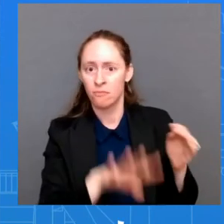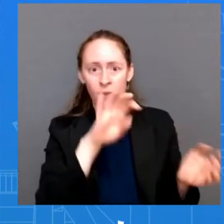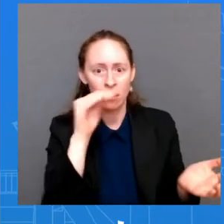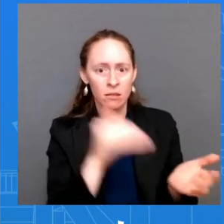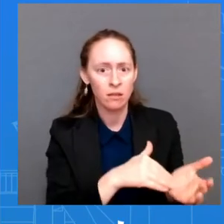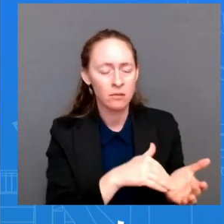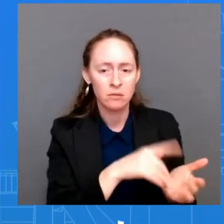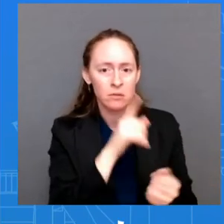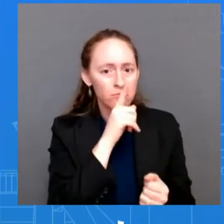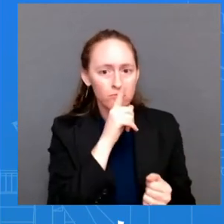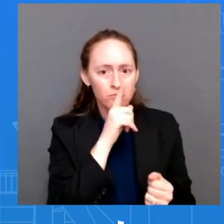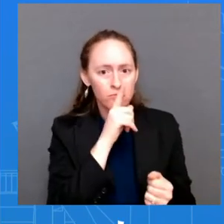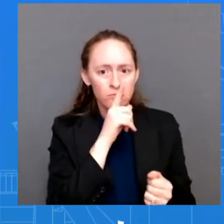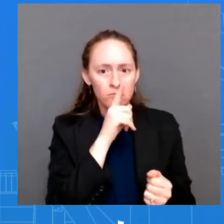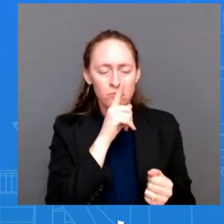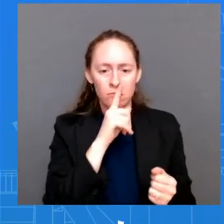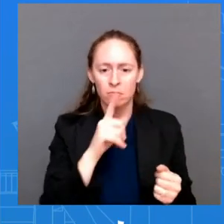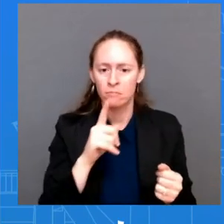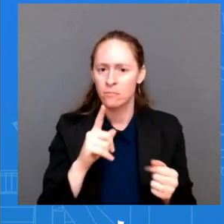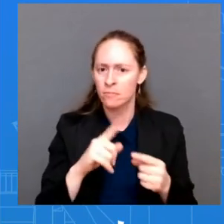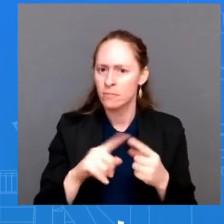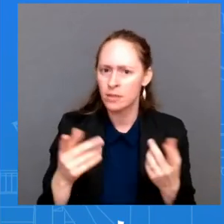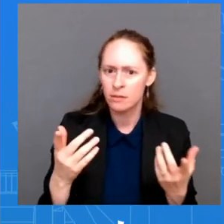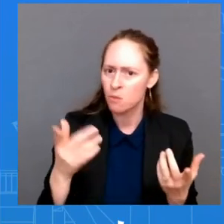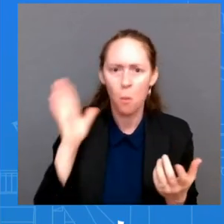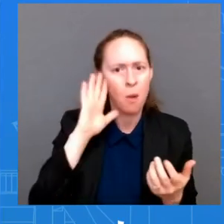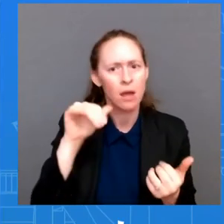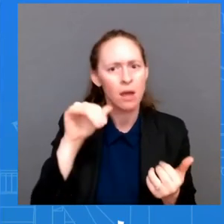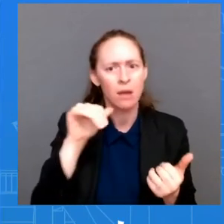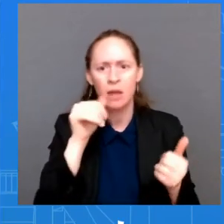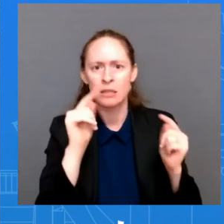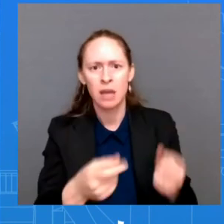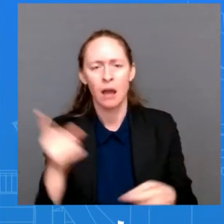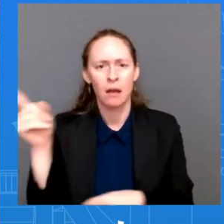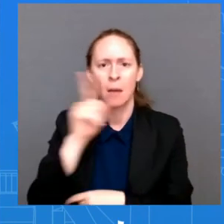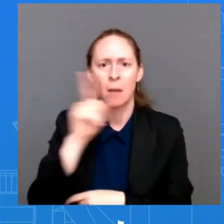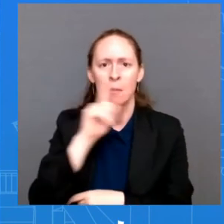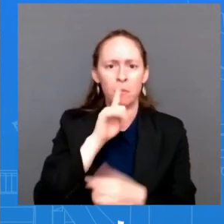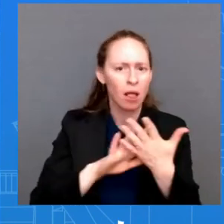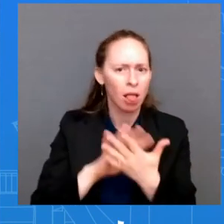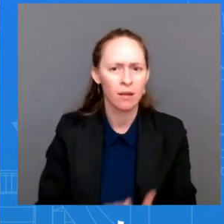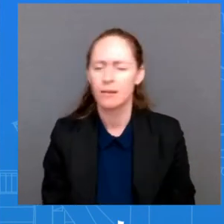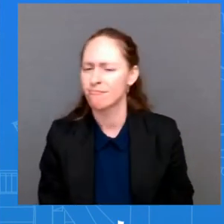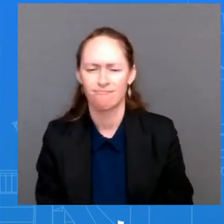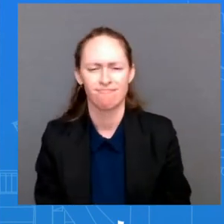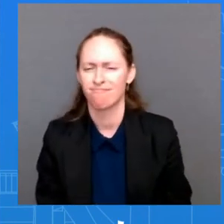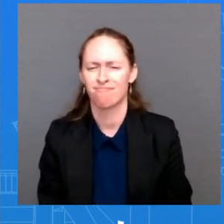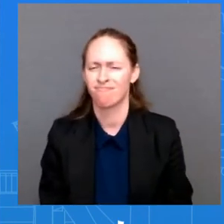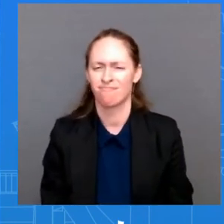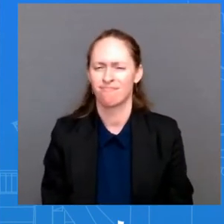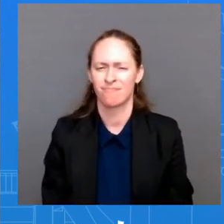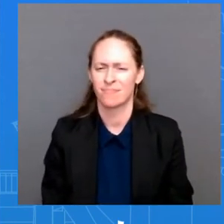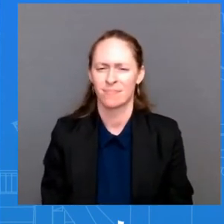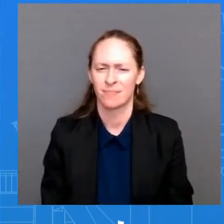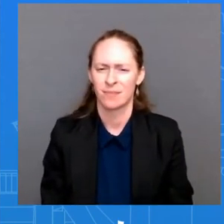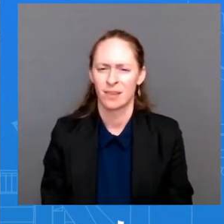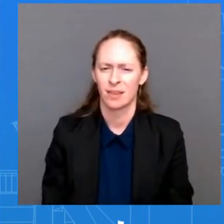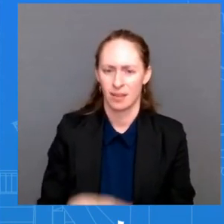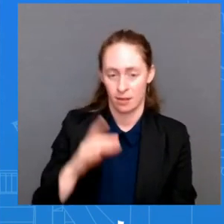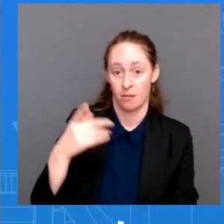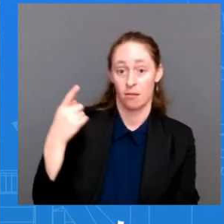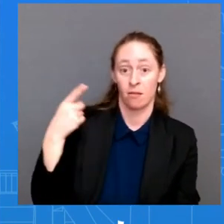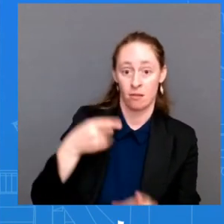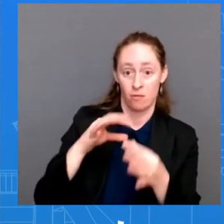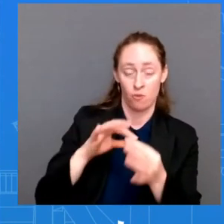well that isn't correct so the joint committee on taxation which you guys heralded as a